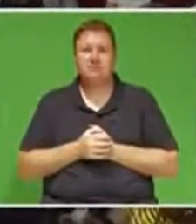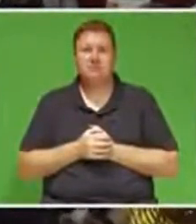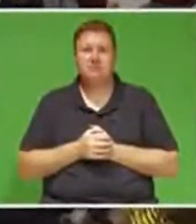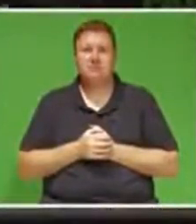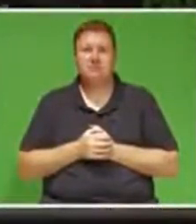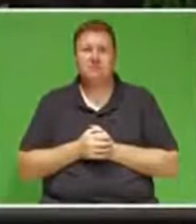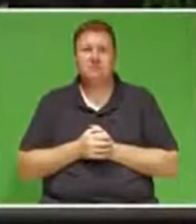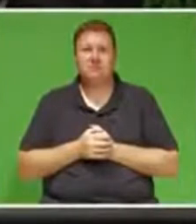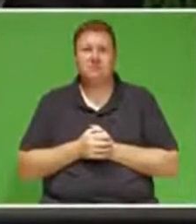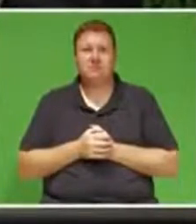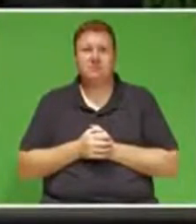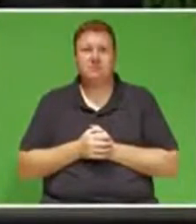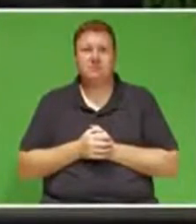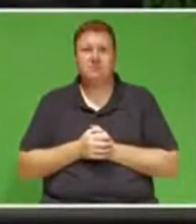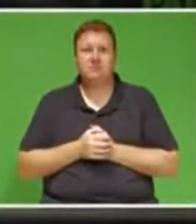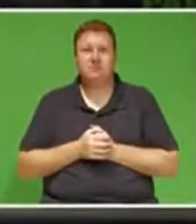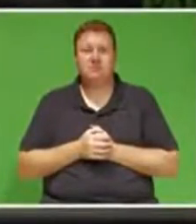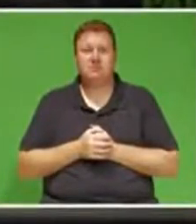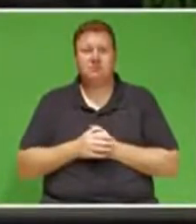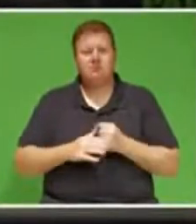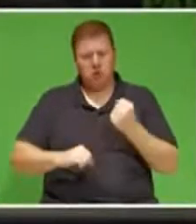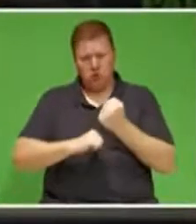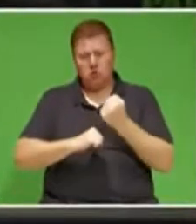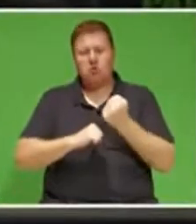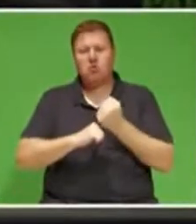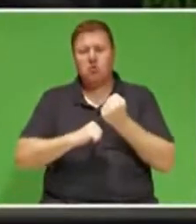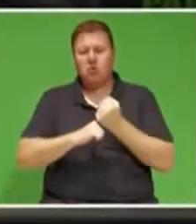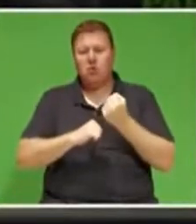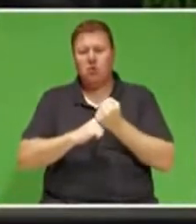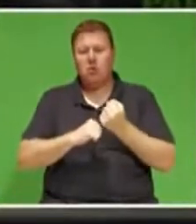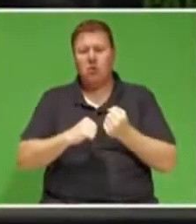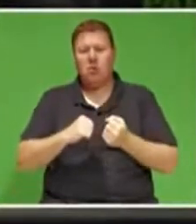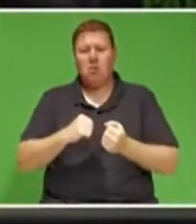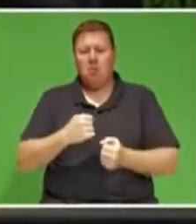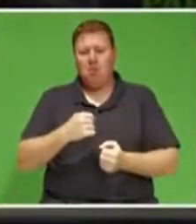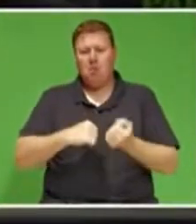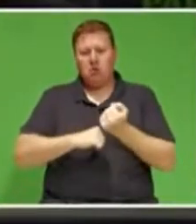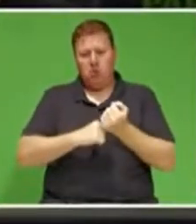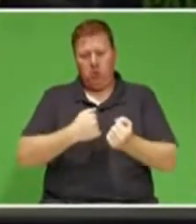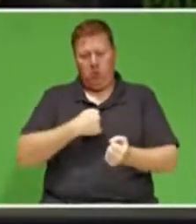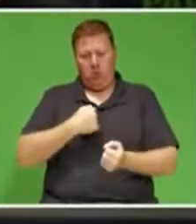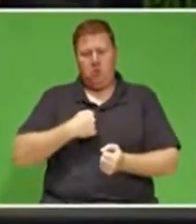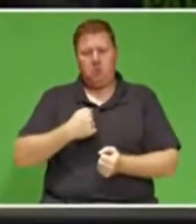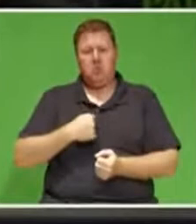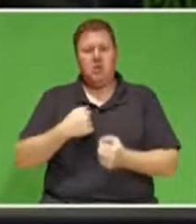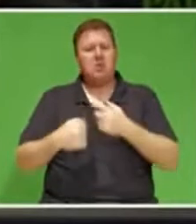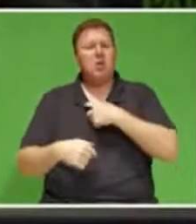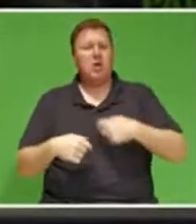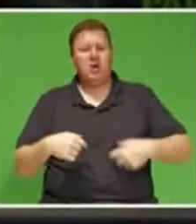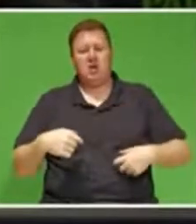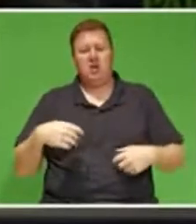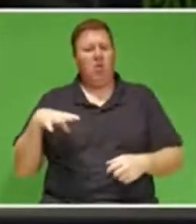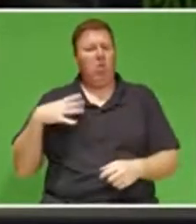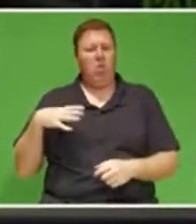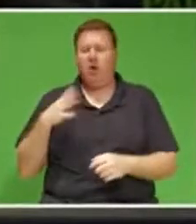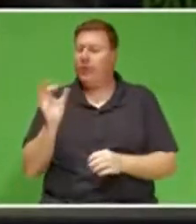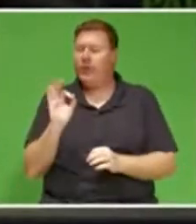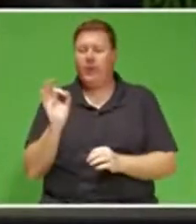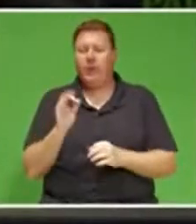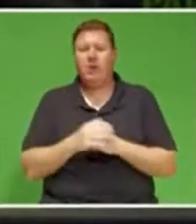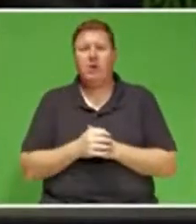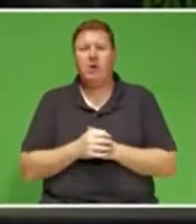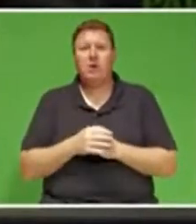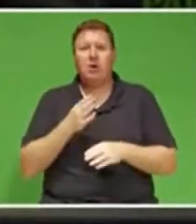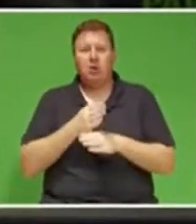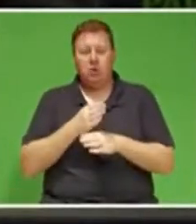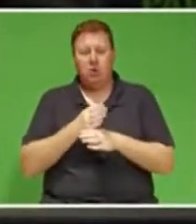Not only has he given me support as President, he has been working side by side with me